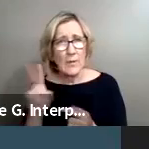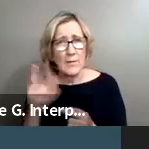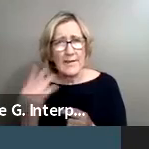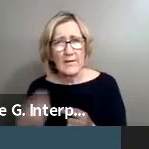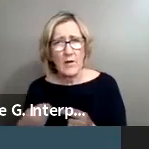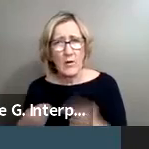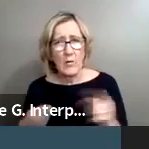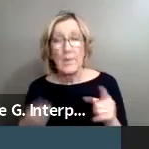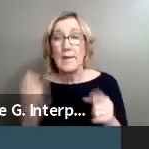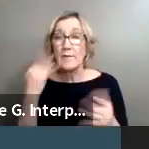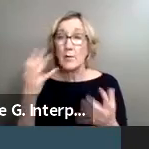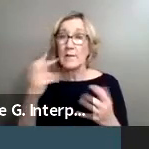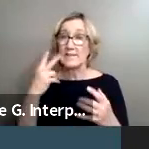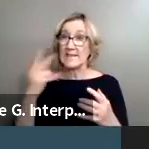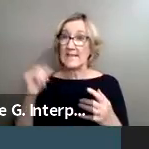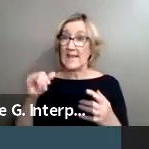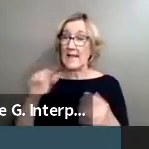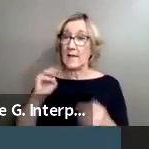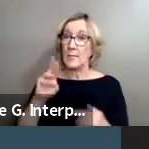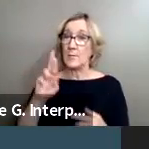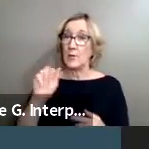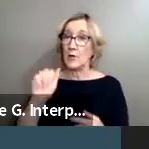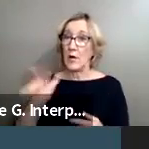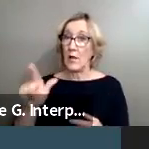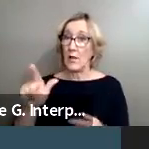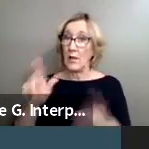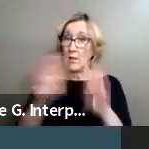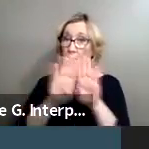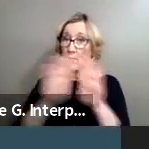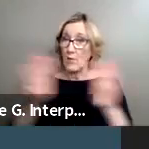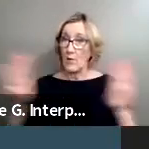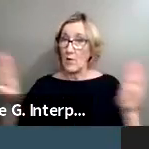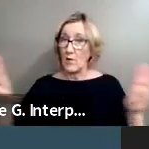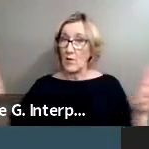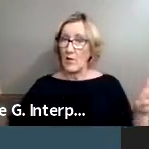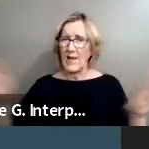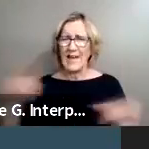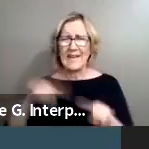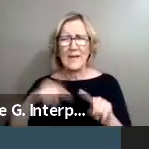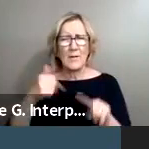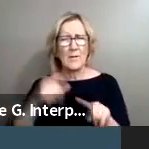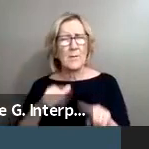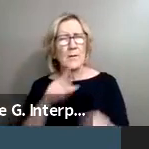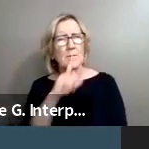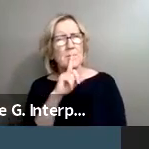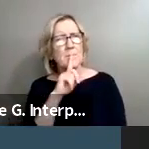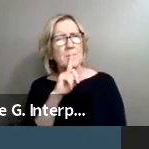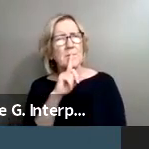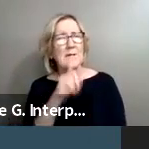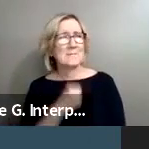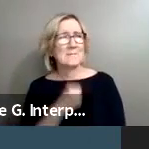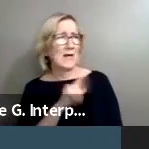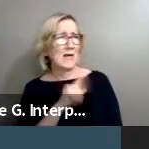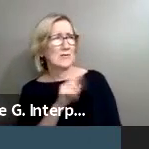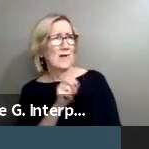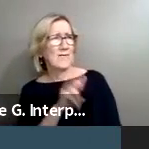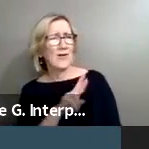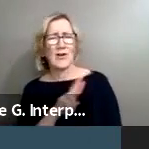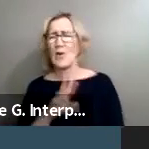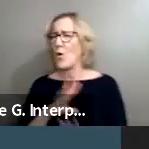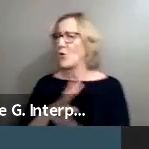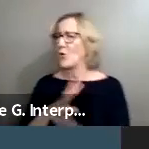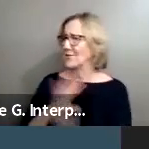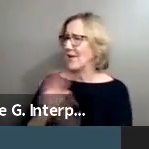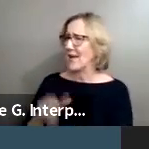If anyone wants to go see this mural, oh, I can't remember if this is the one. I put you on the spot. I'm sorry, Trevor. No, no, no, you're good.